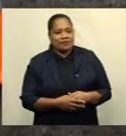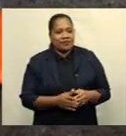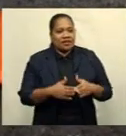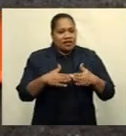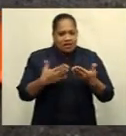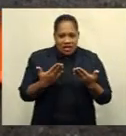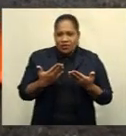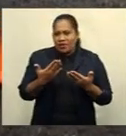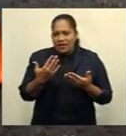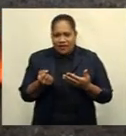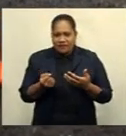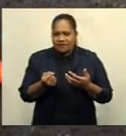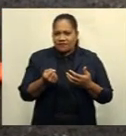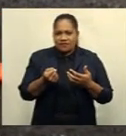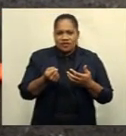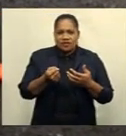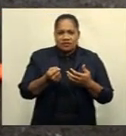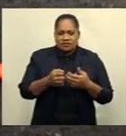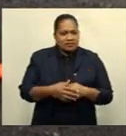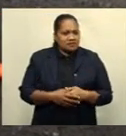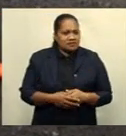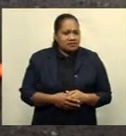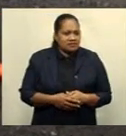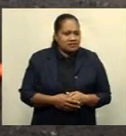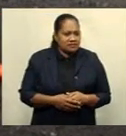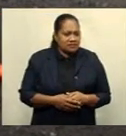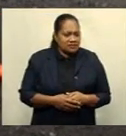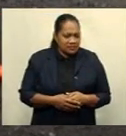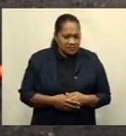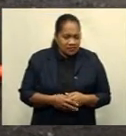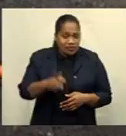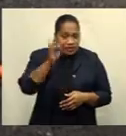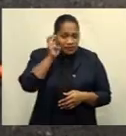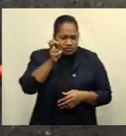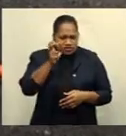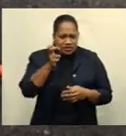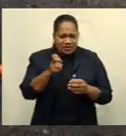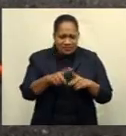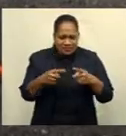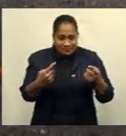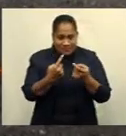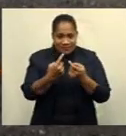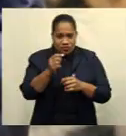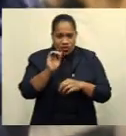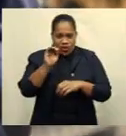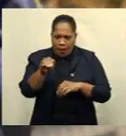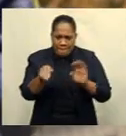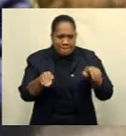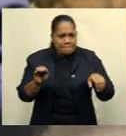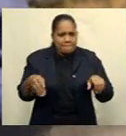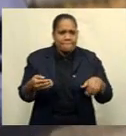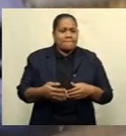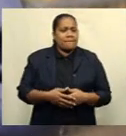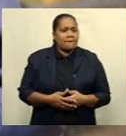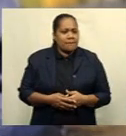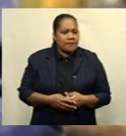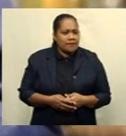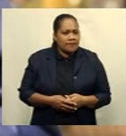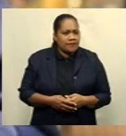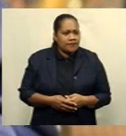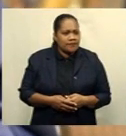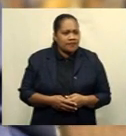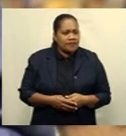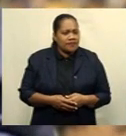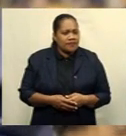whatever we have. I have my set of training equipments at home. Just a few to help me train and I train with Coach Fred who has been very helpful.